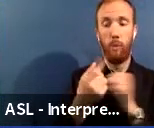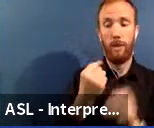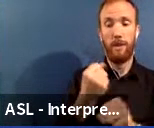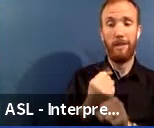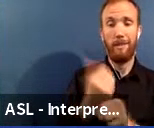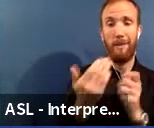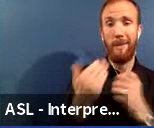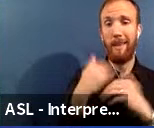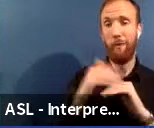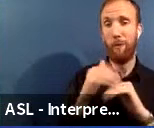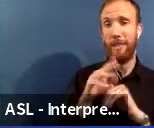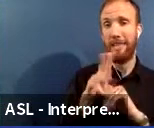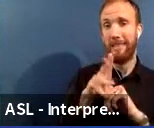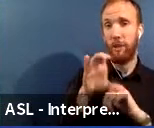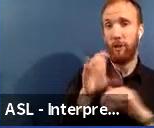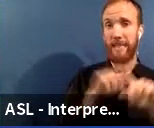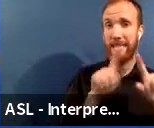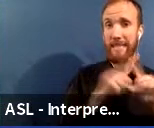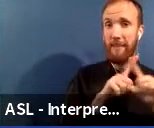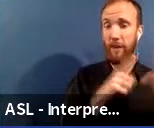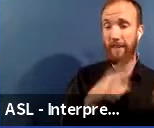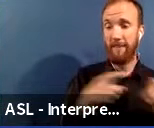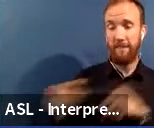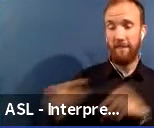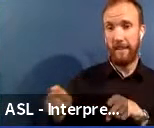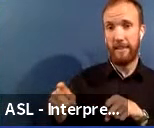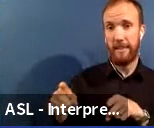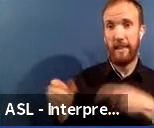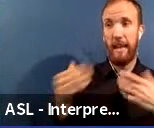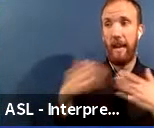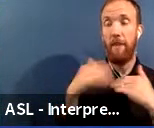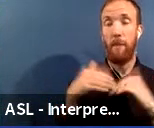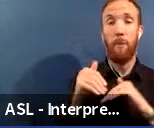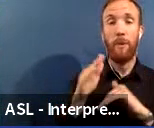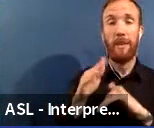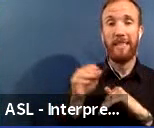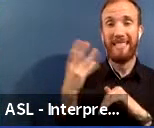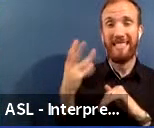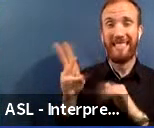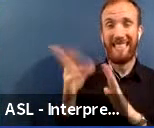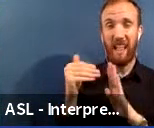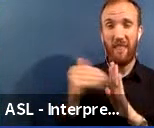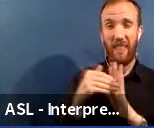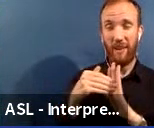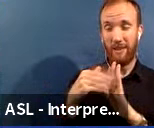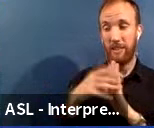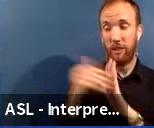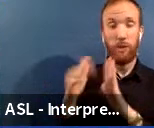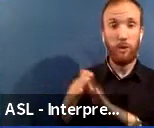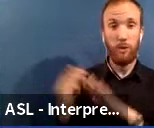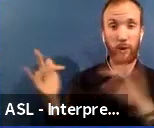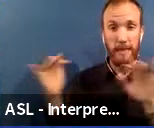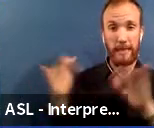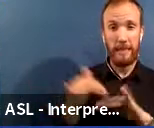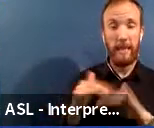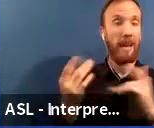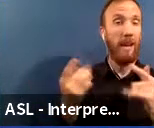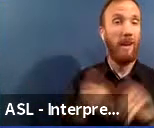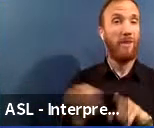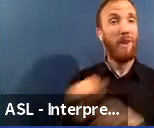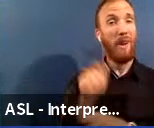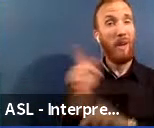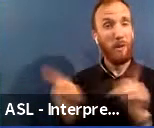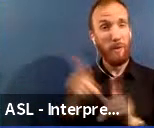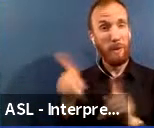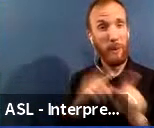athletic events attended by 16,000 CPS students plus spectators. In